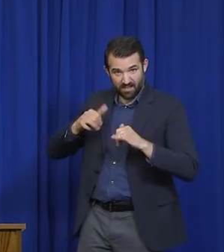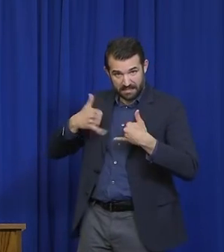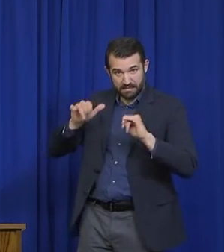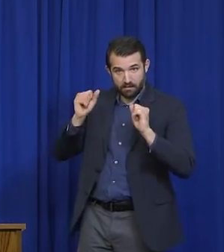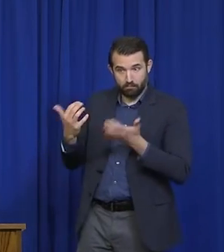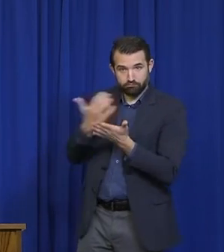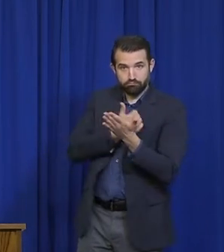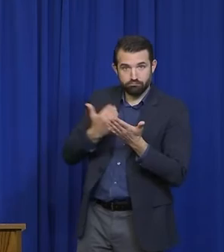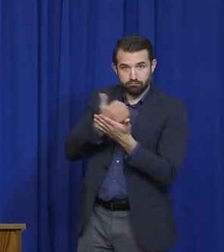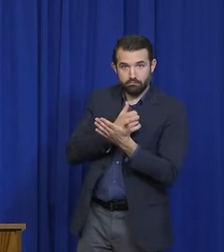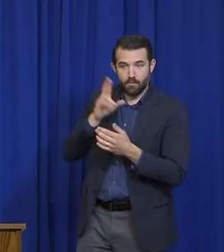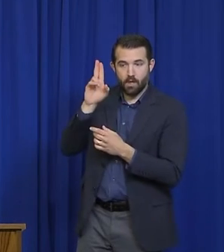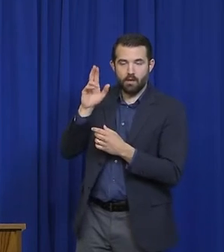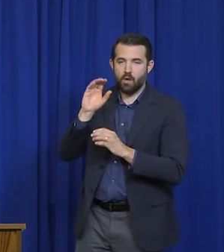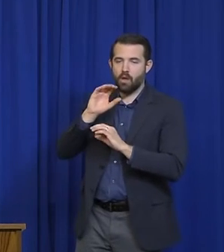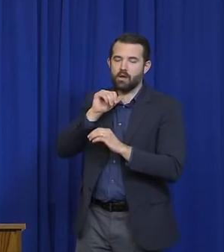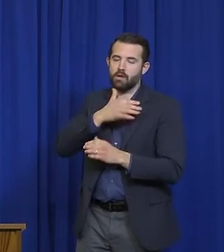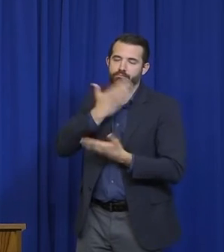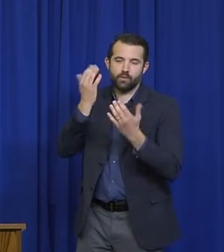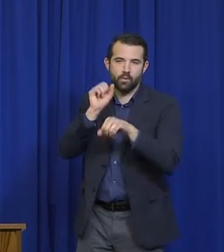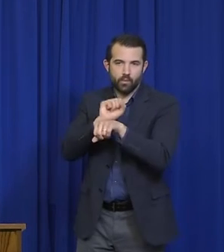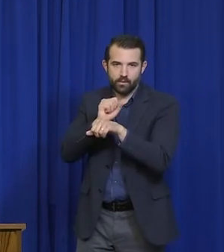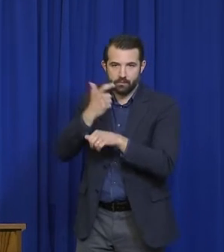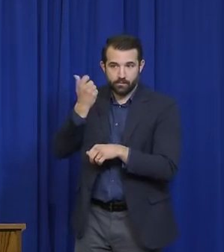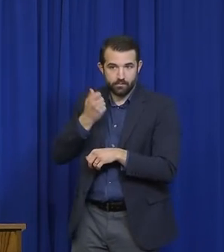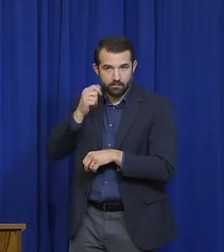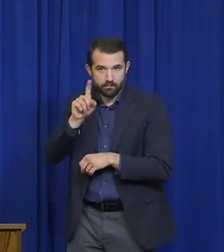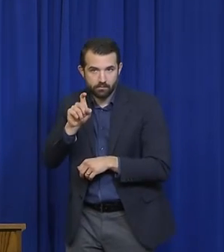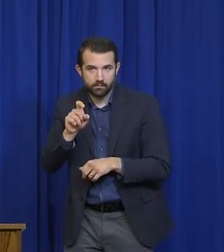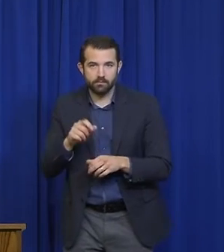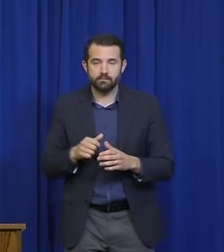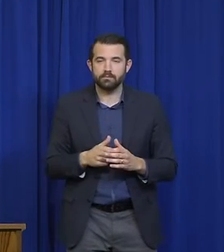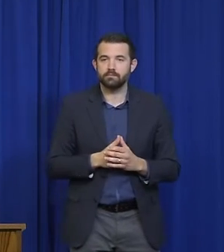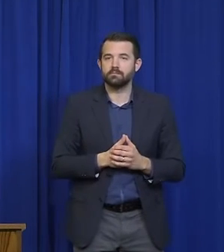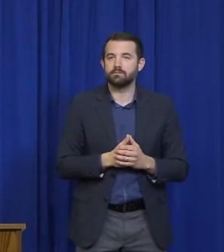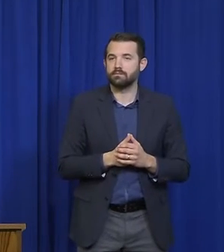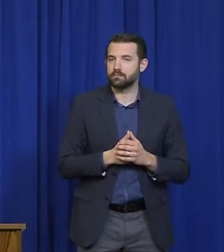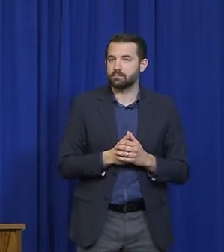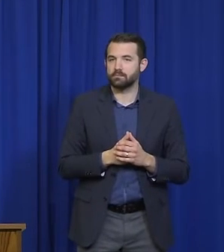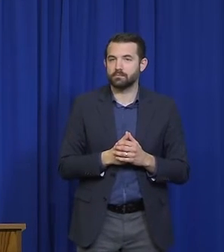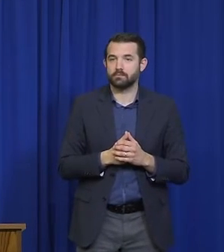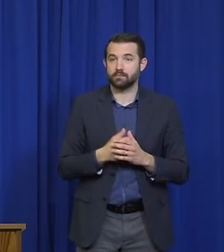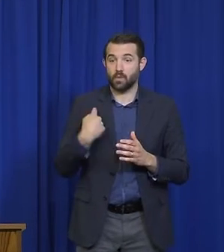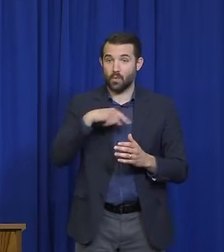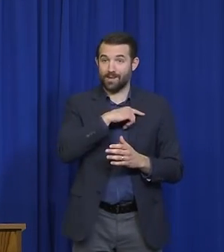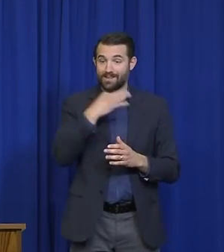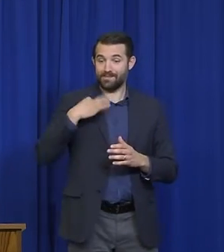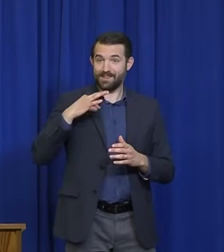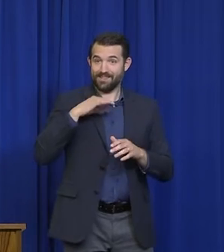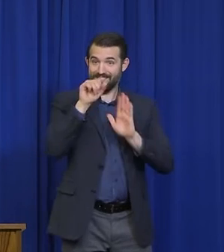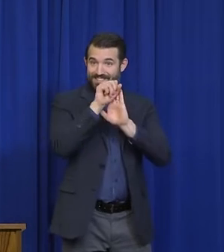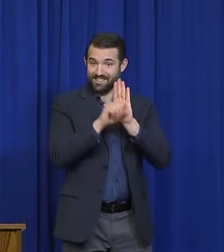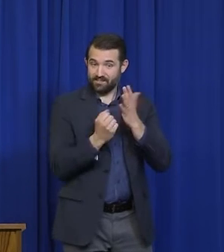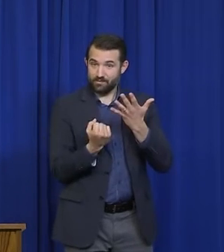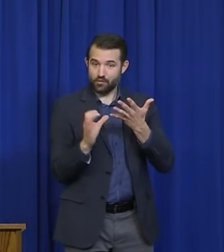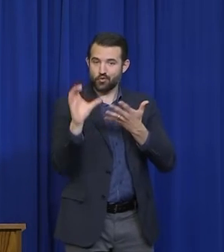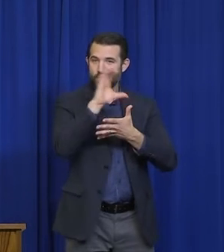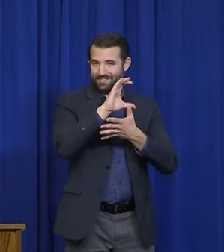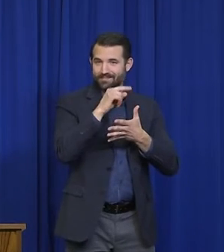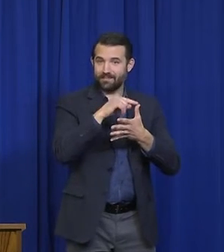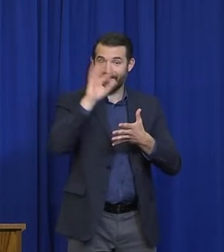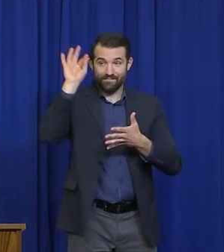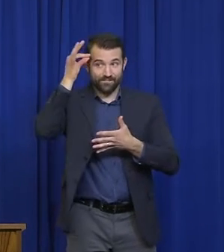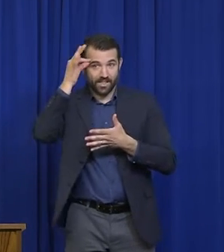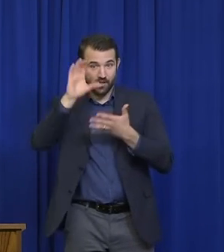brings with it several different criteria, state criteria and federal criteria. I guess the answer is it depends on which program you